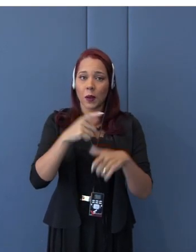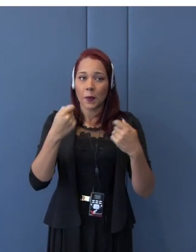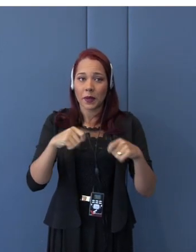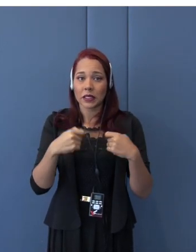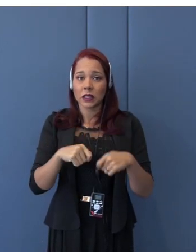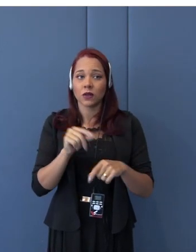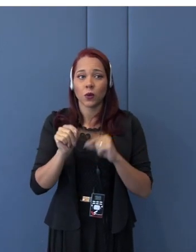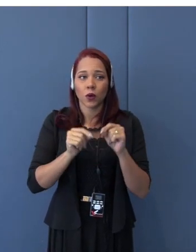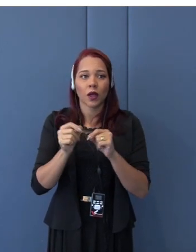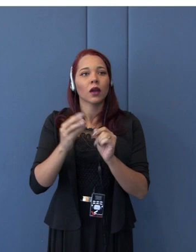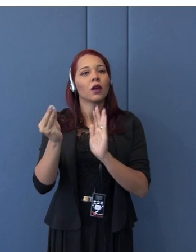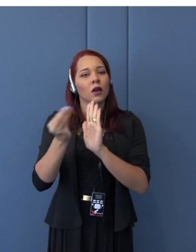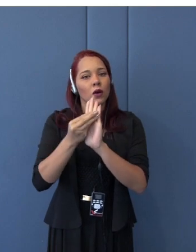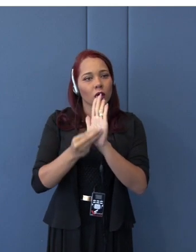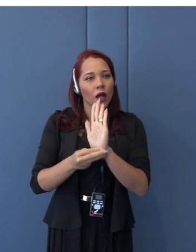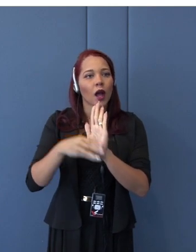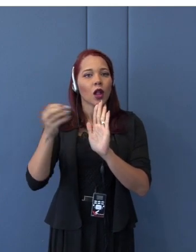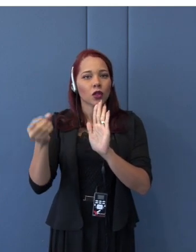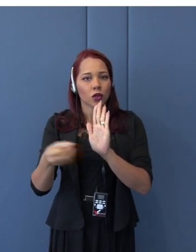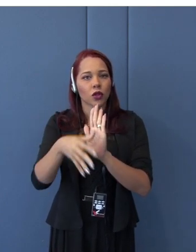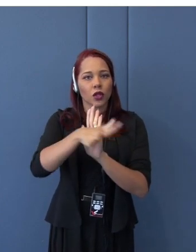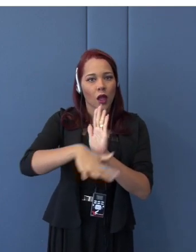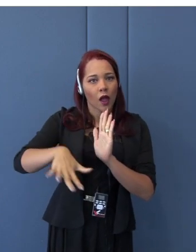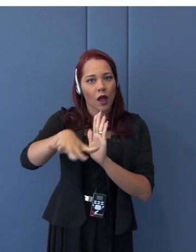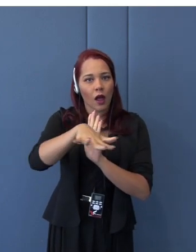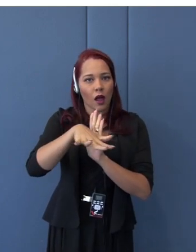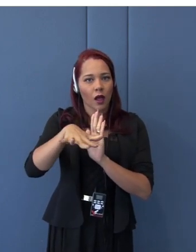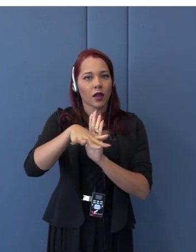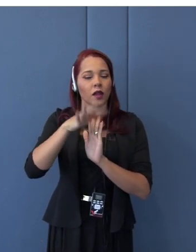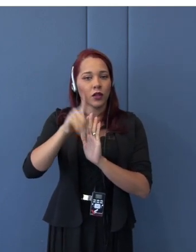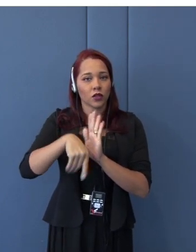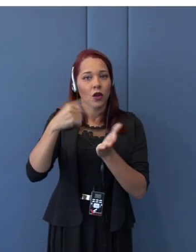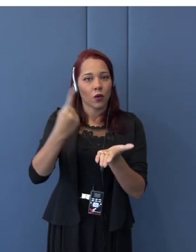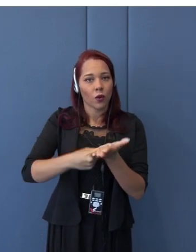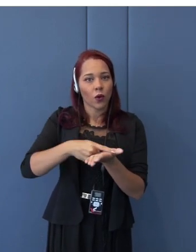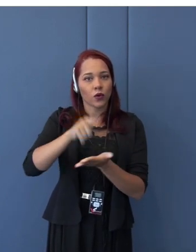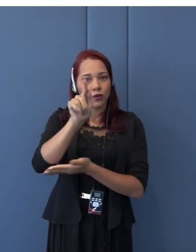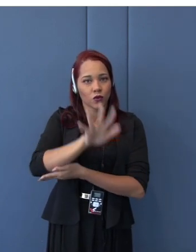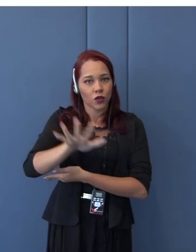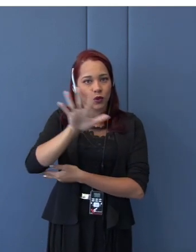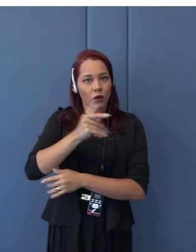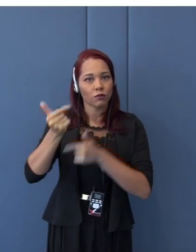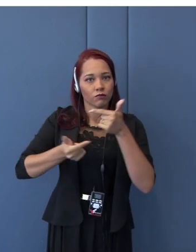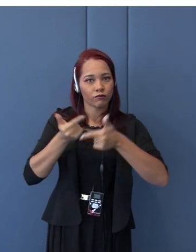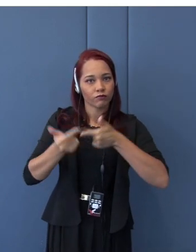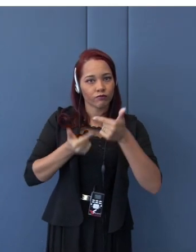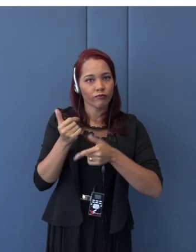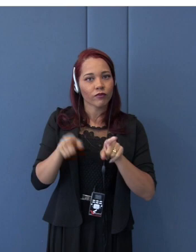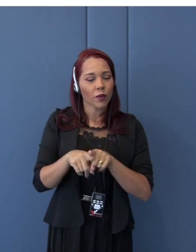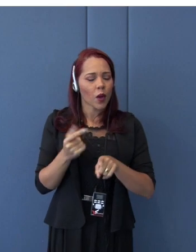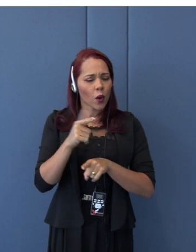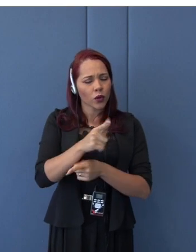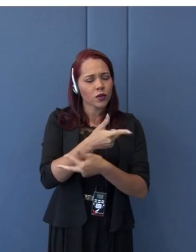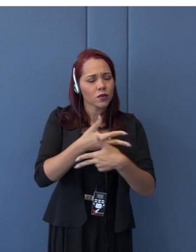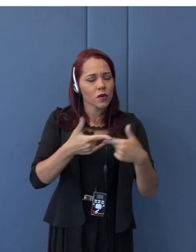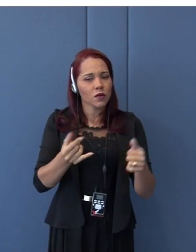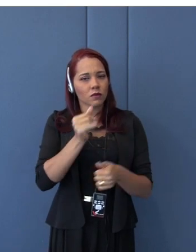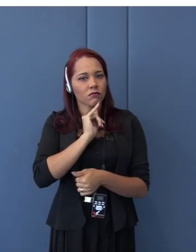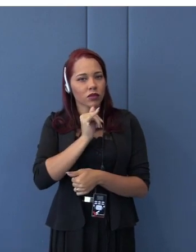regard of general agreement on trade and services, GATS of the WTO. And also other things such as government procurement.